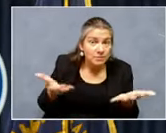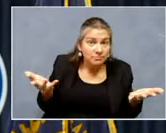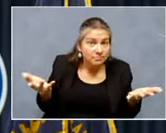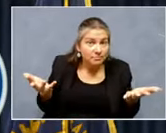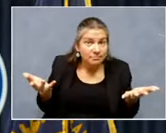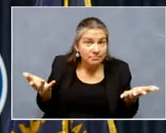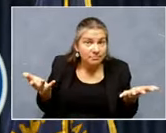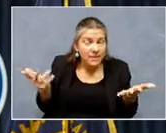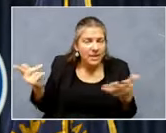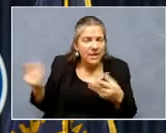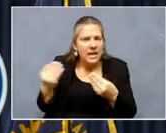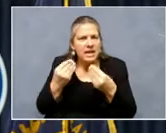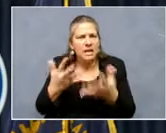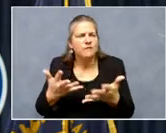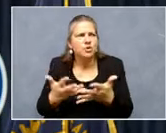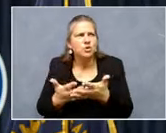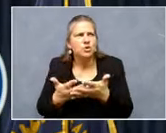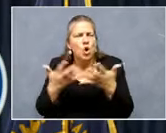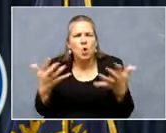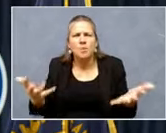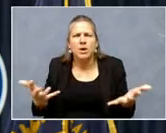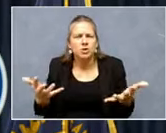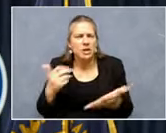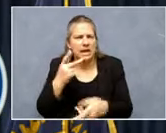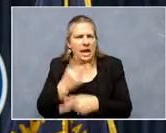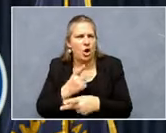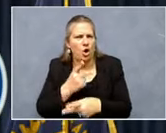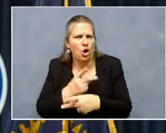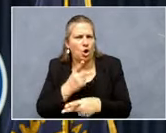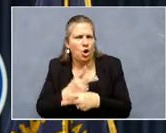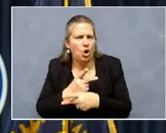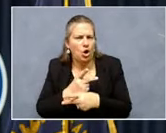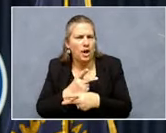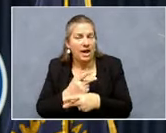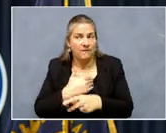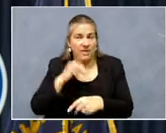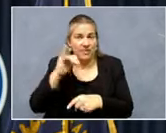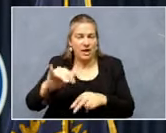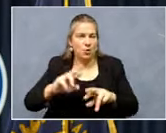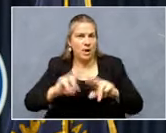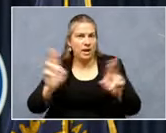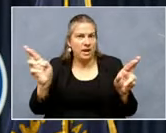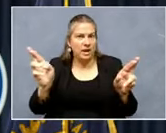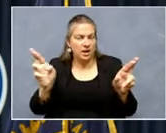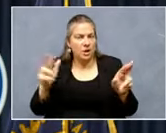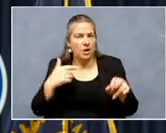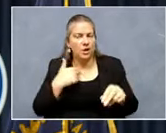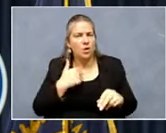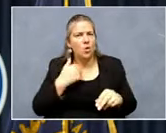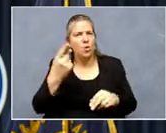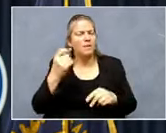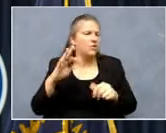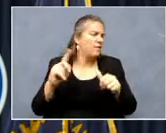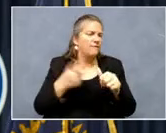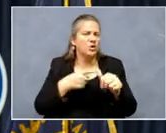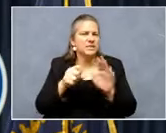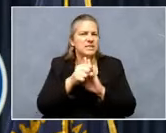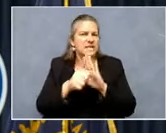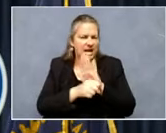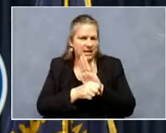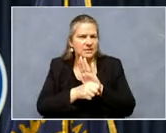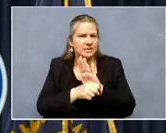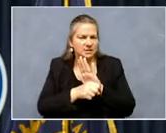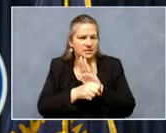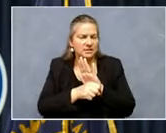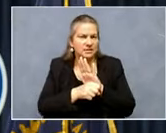provided so much additional care and having that ready to go. Uh, we were one of the first states to do it on the level that we did.